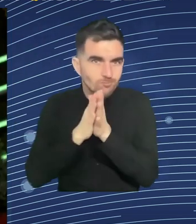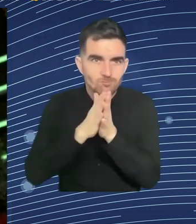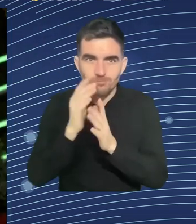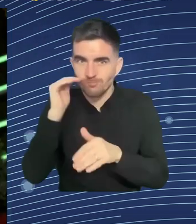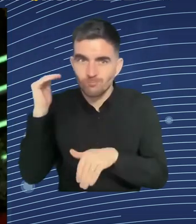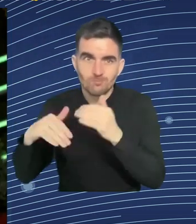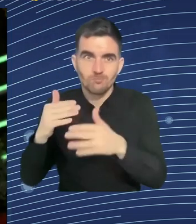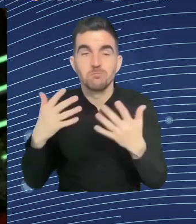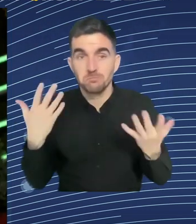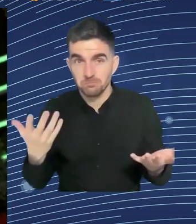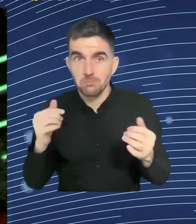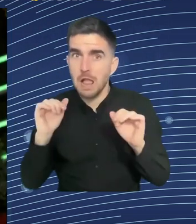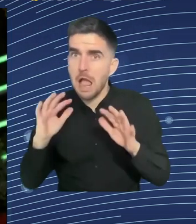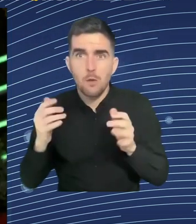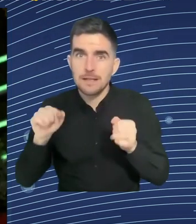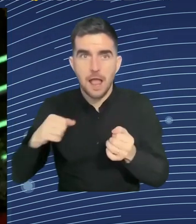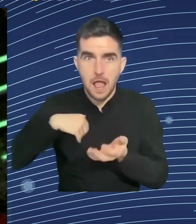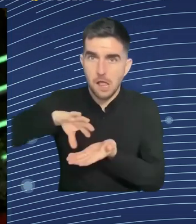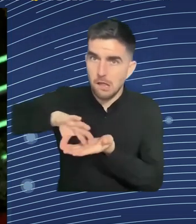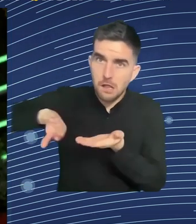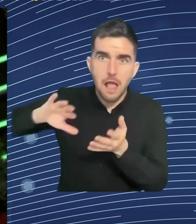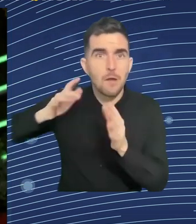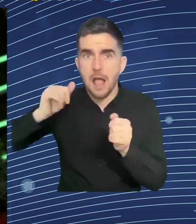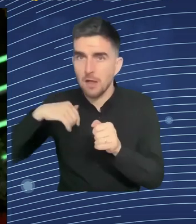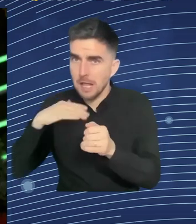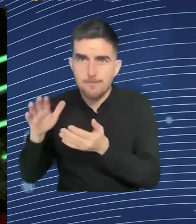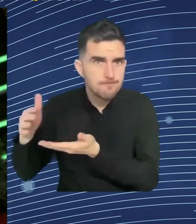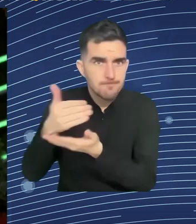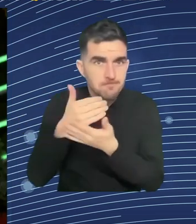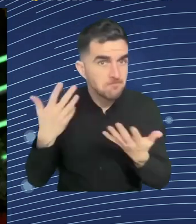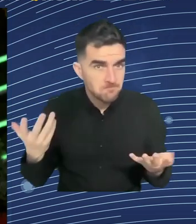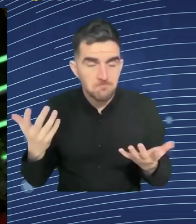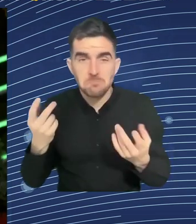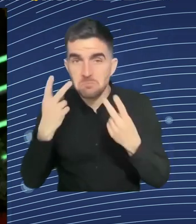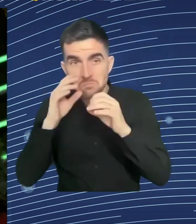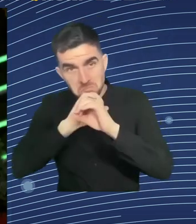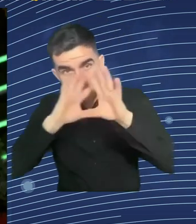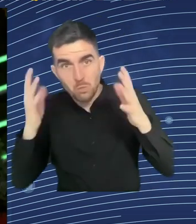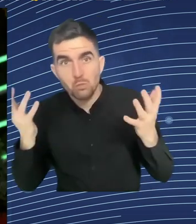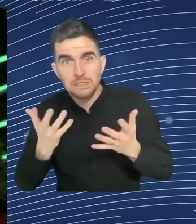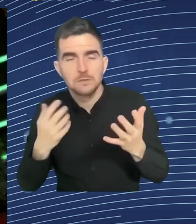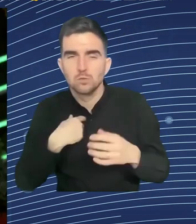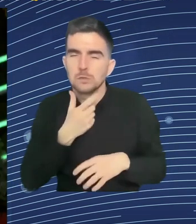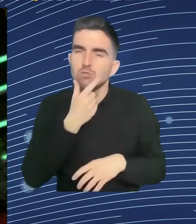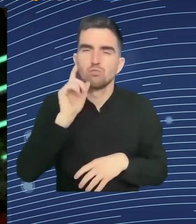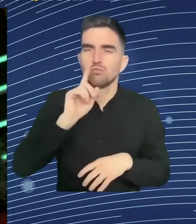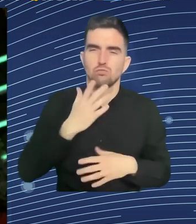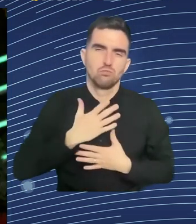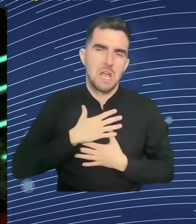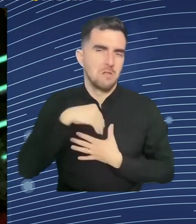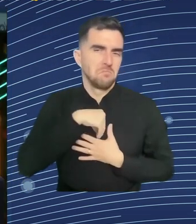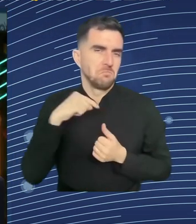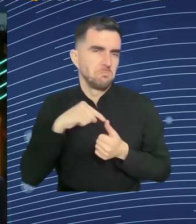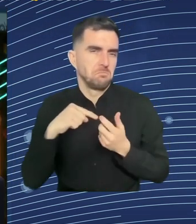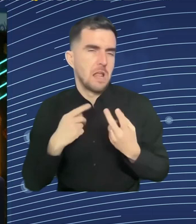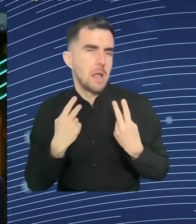encryption. There's different techniques there. We can push it further. It's not just nothing goes wrong, but everything's going right and beyond that. I'll